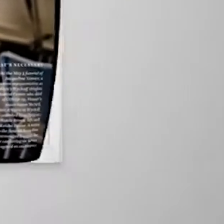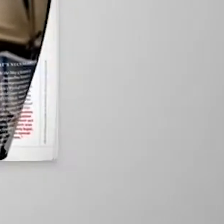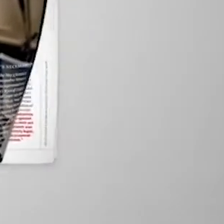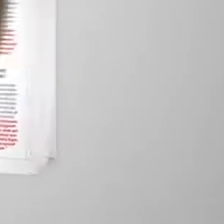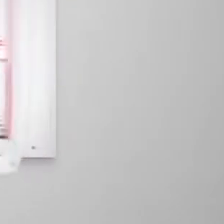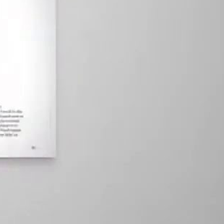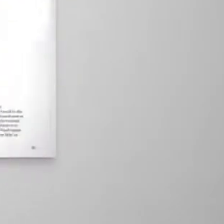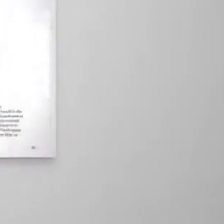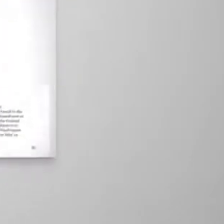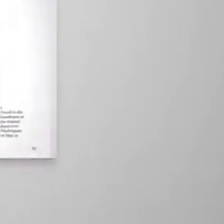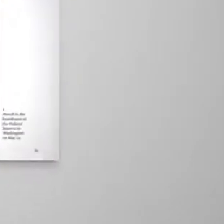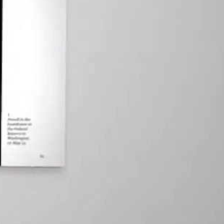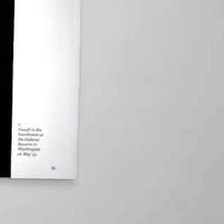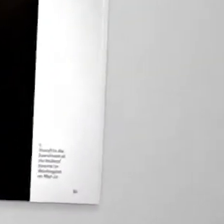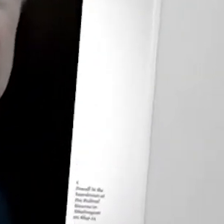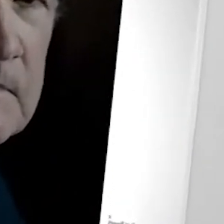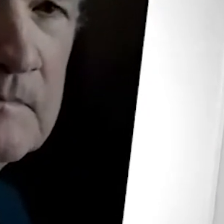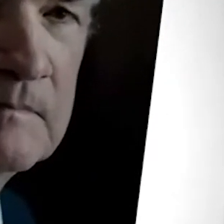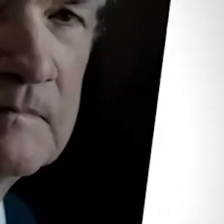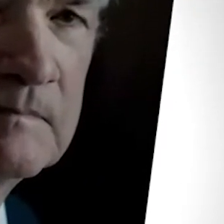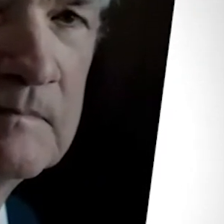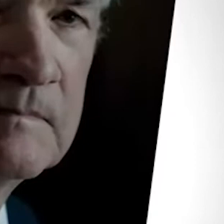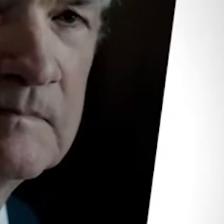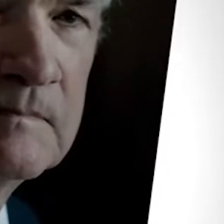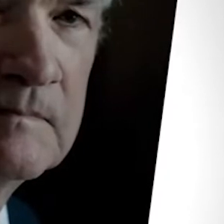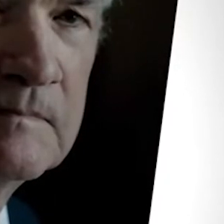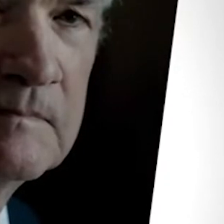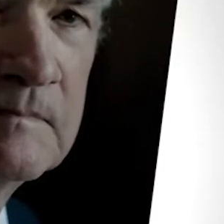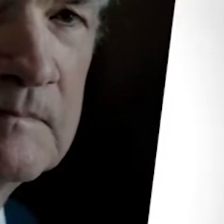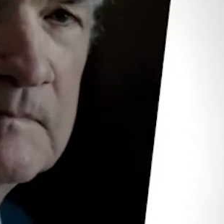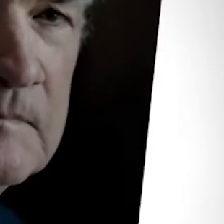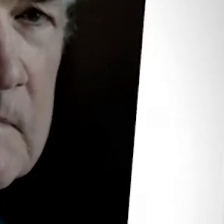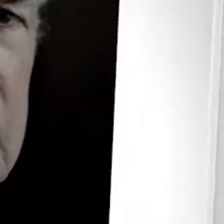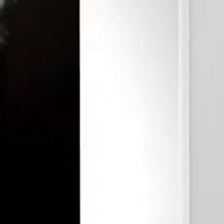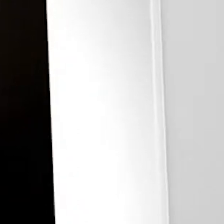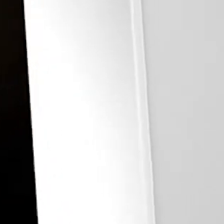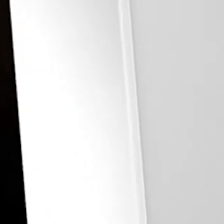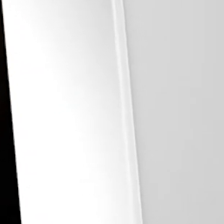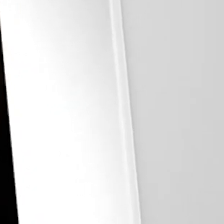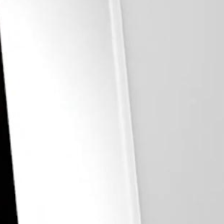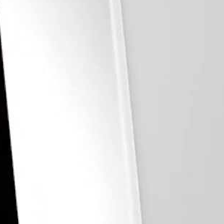Music Music Music Music